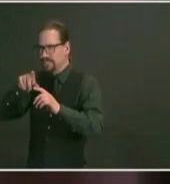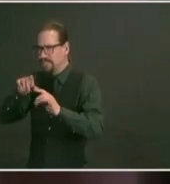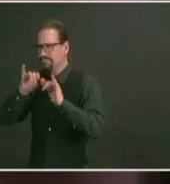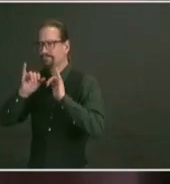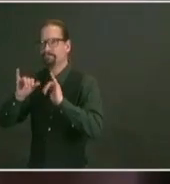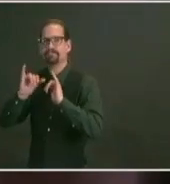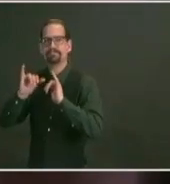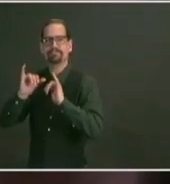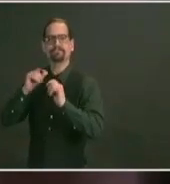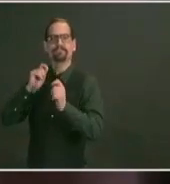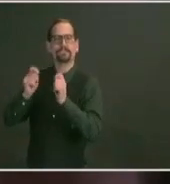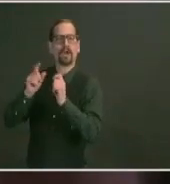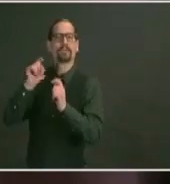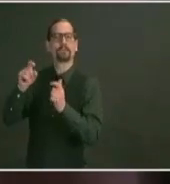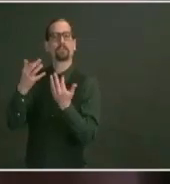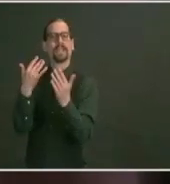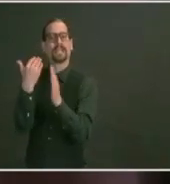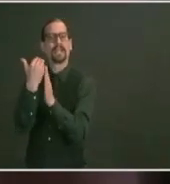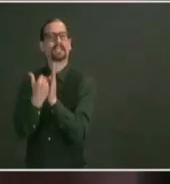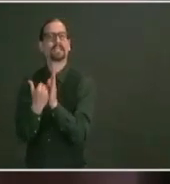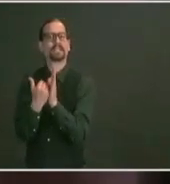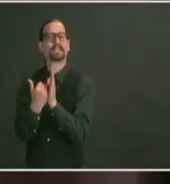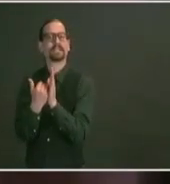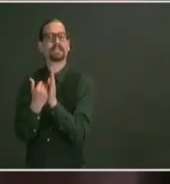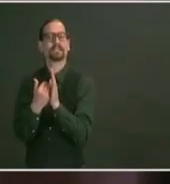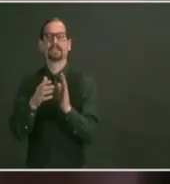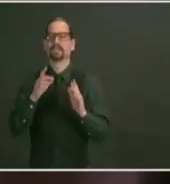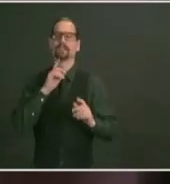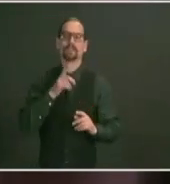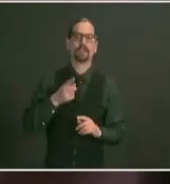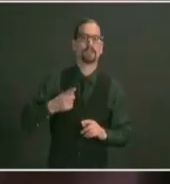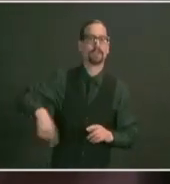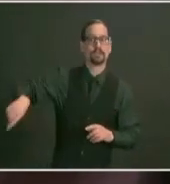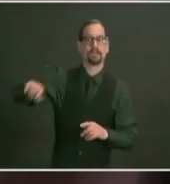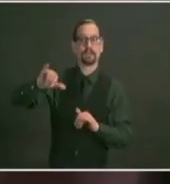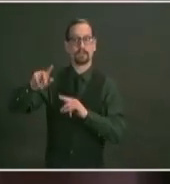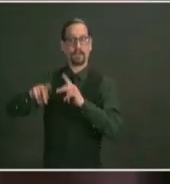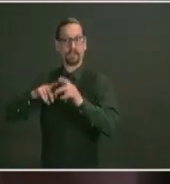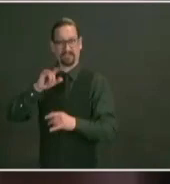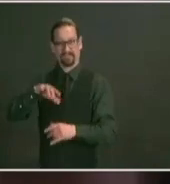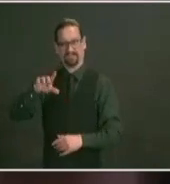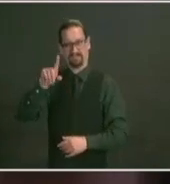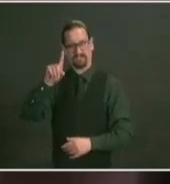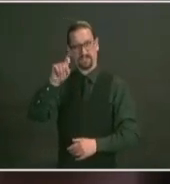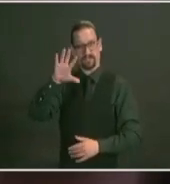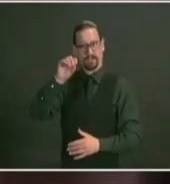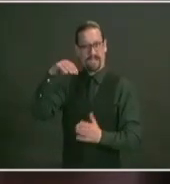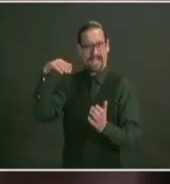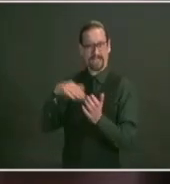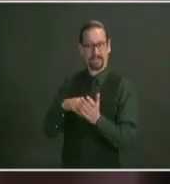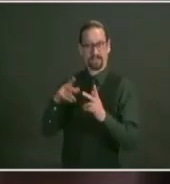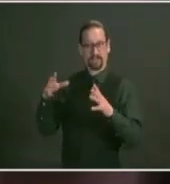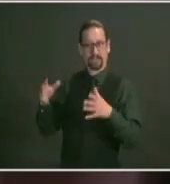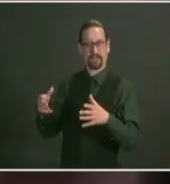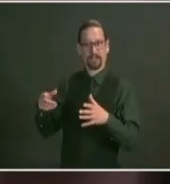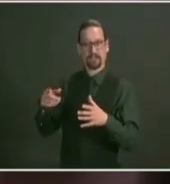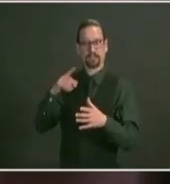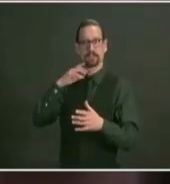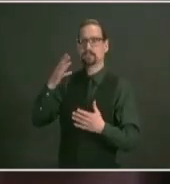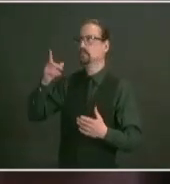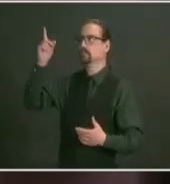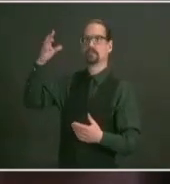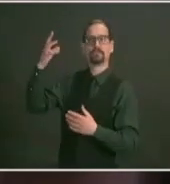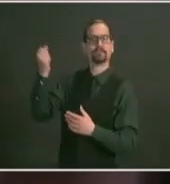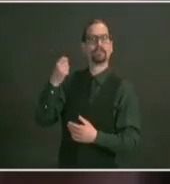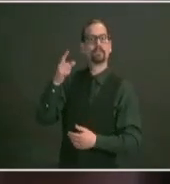to still cover 150 000 people so there's never any perfect time to do that where it's not going to be frustrating i did say last